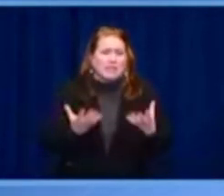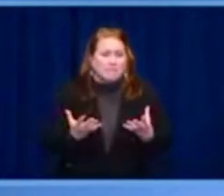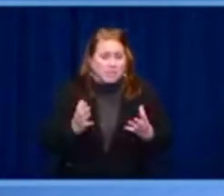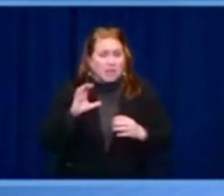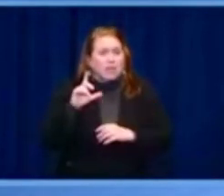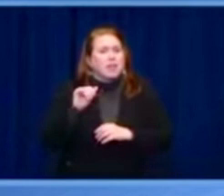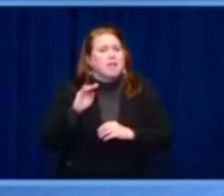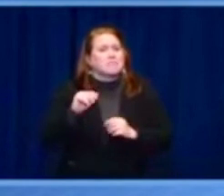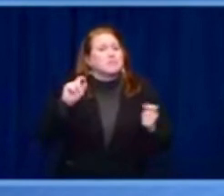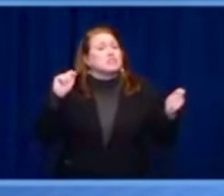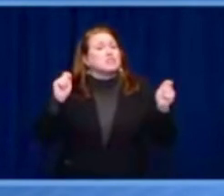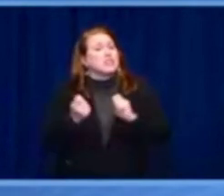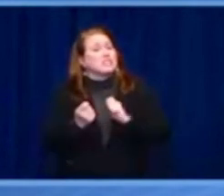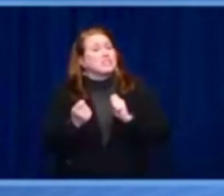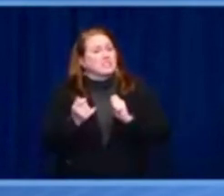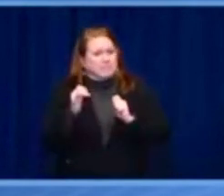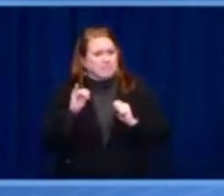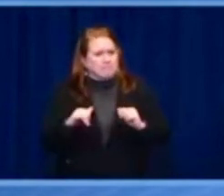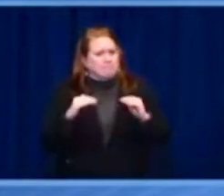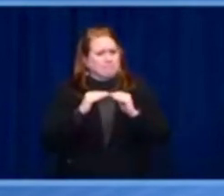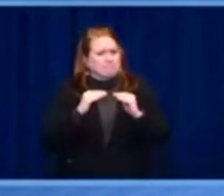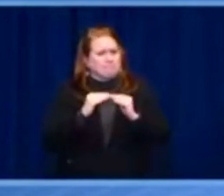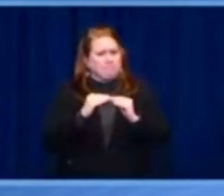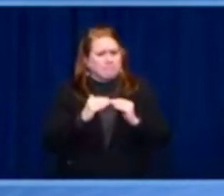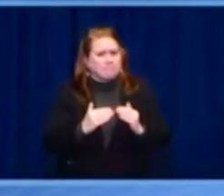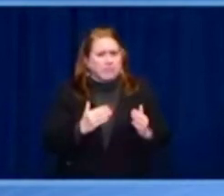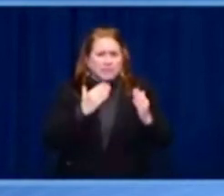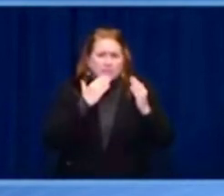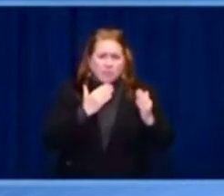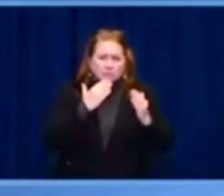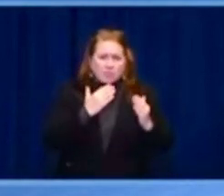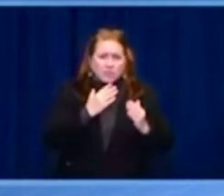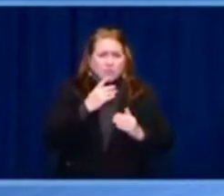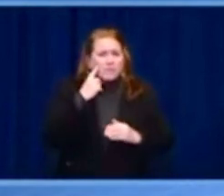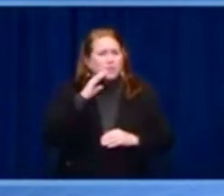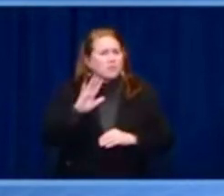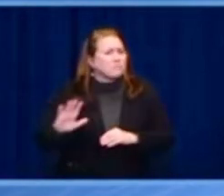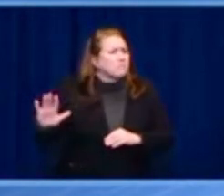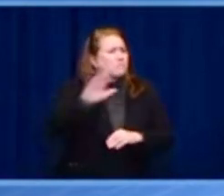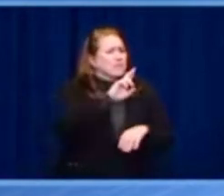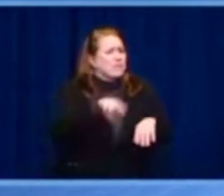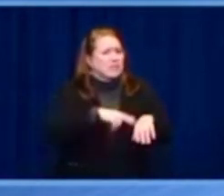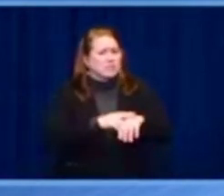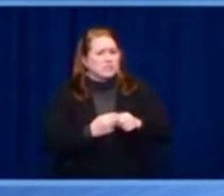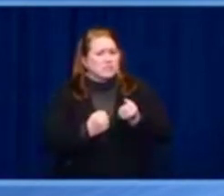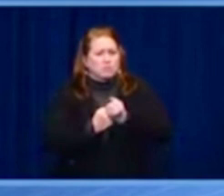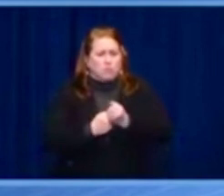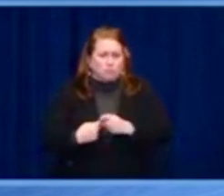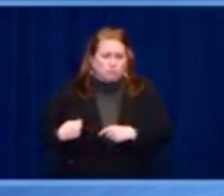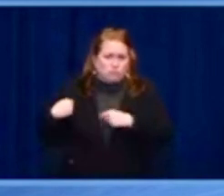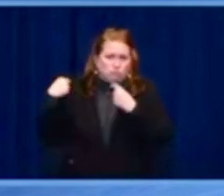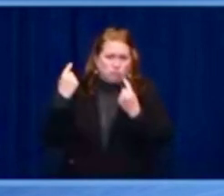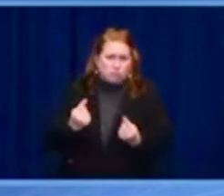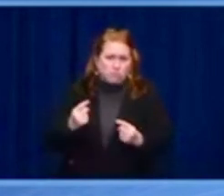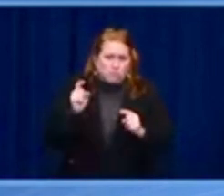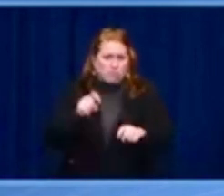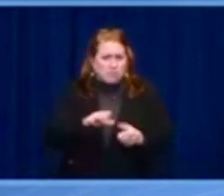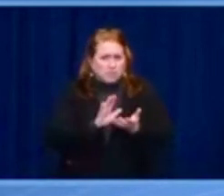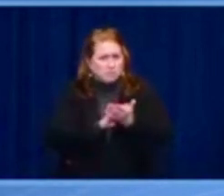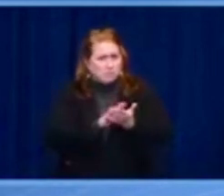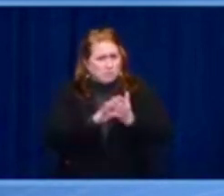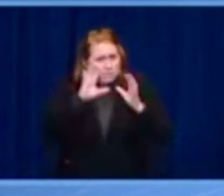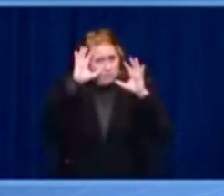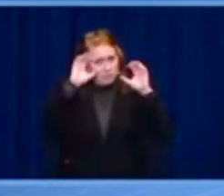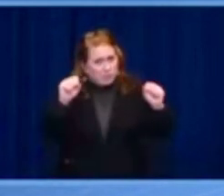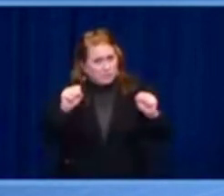very much, Mr. President Biden.